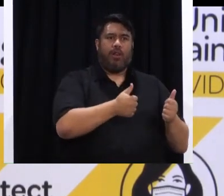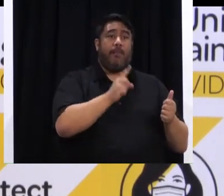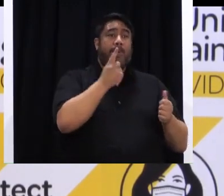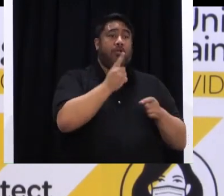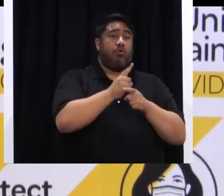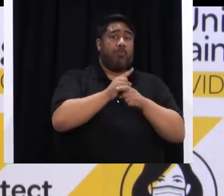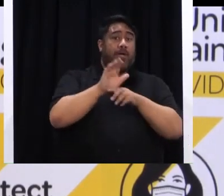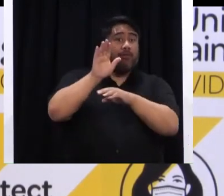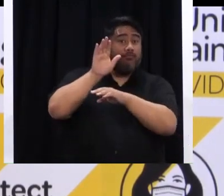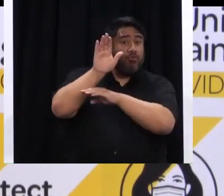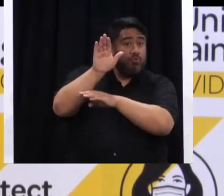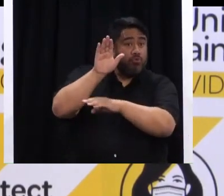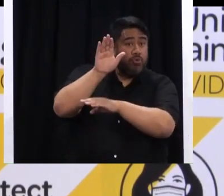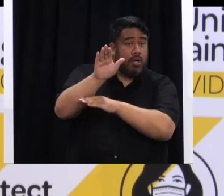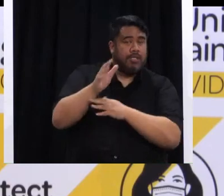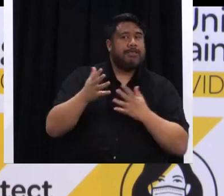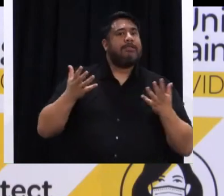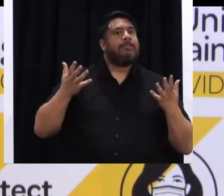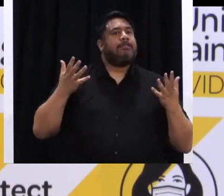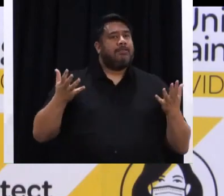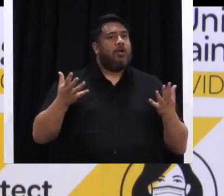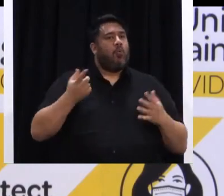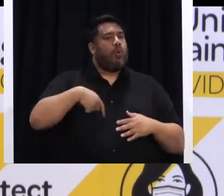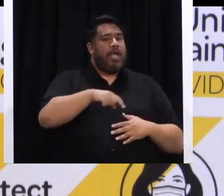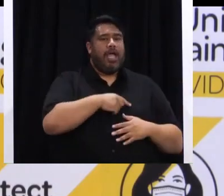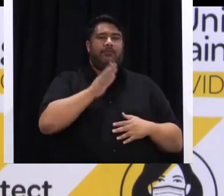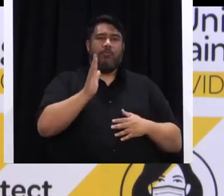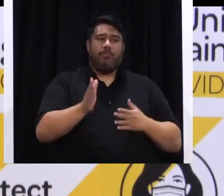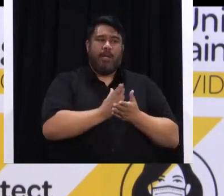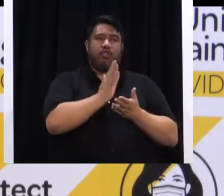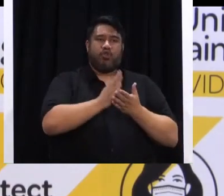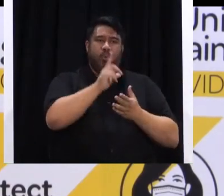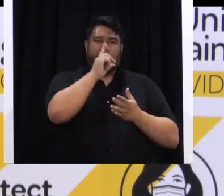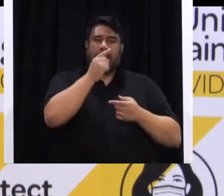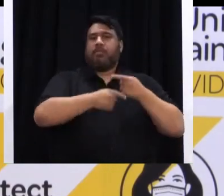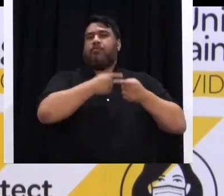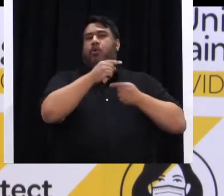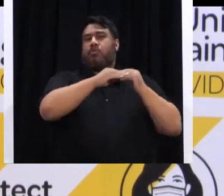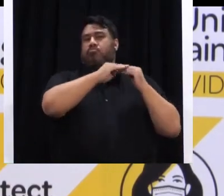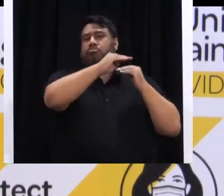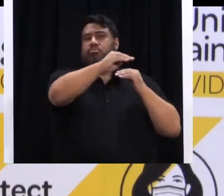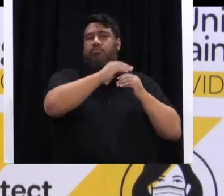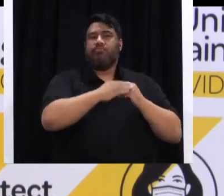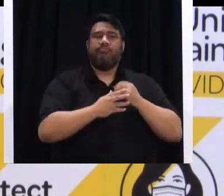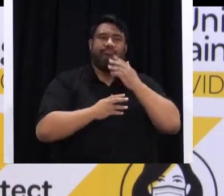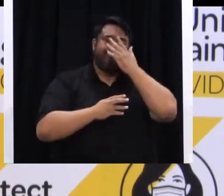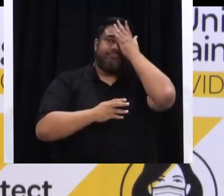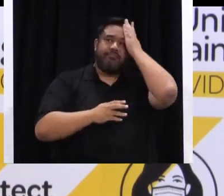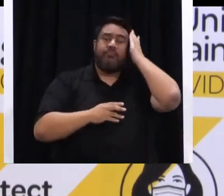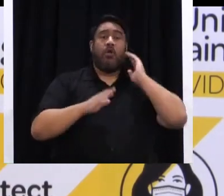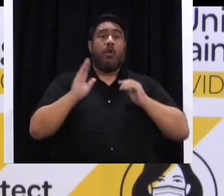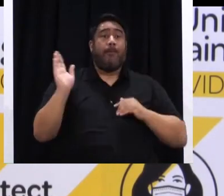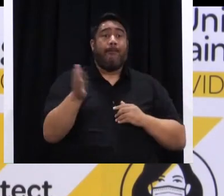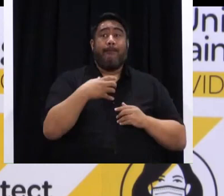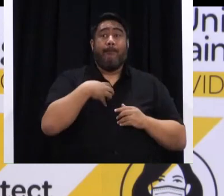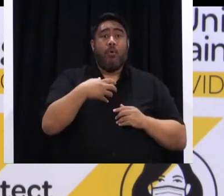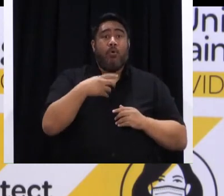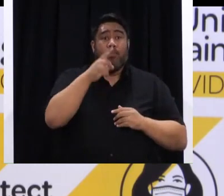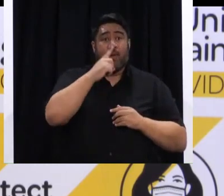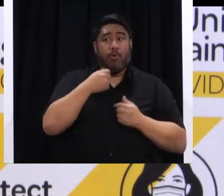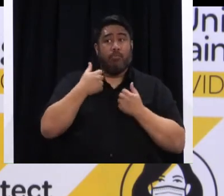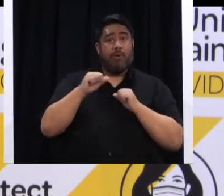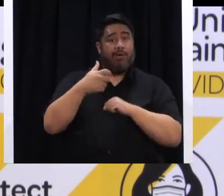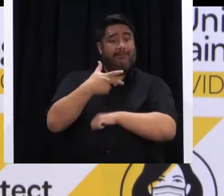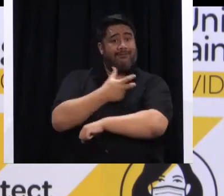response can be sustained, especially as the population gets more highly vaccinated, and we start to move through